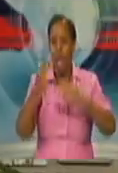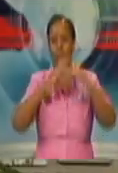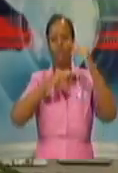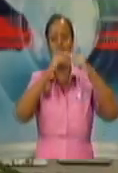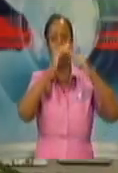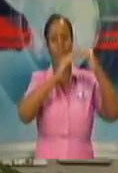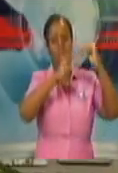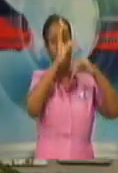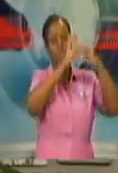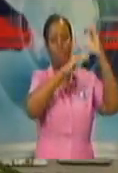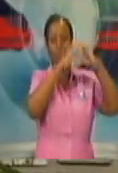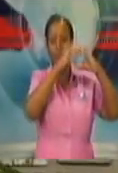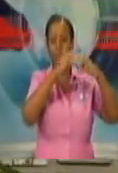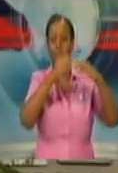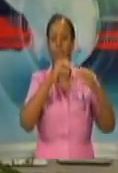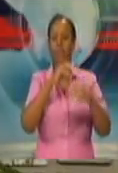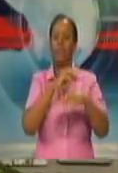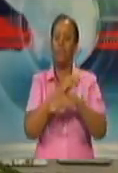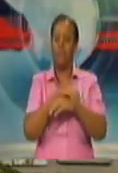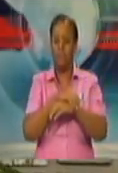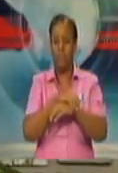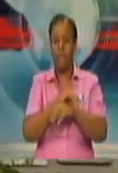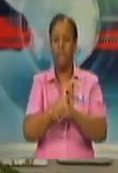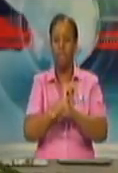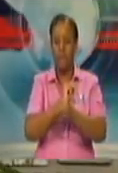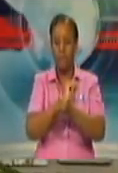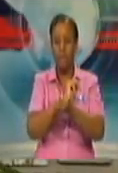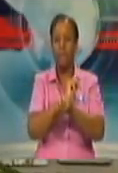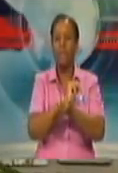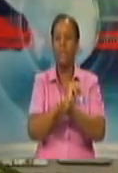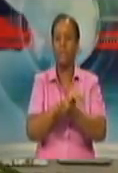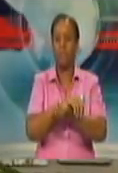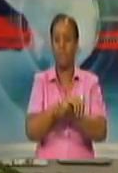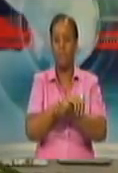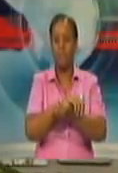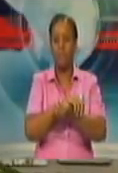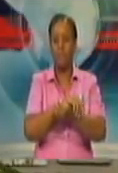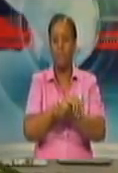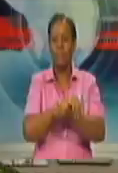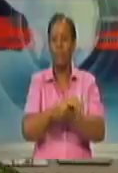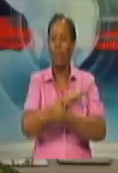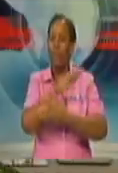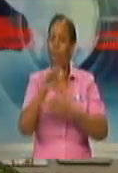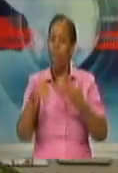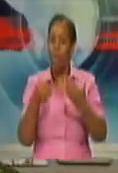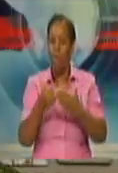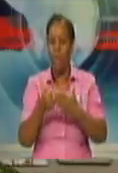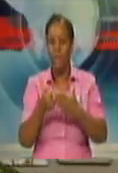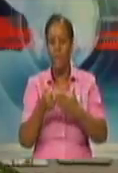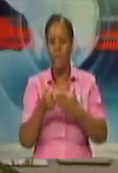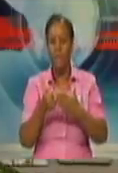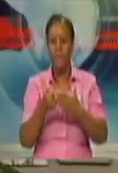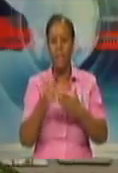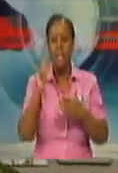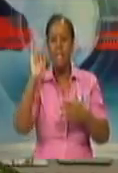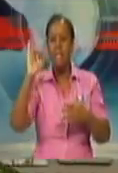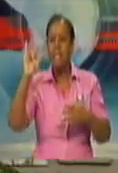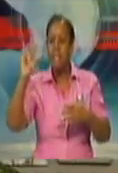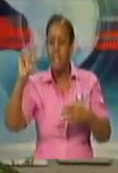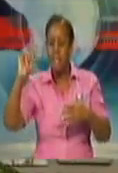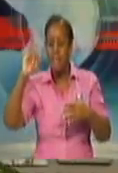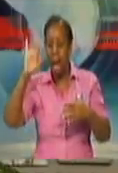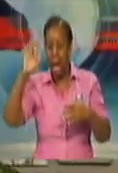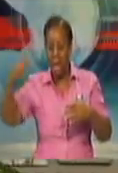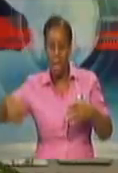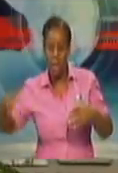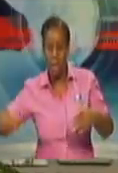and will include the reopening of auto repair and parts shops, tire shops, as well as laundry and dry cleaning services.